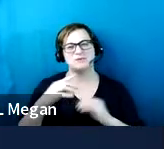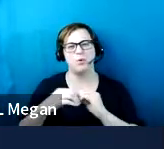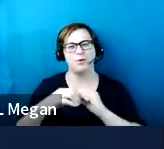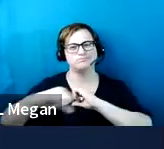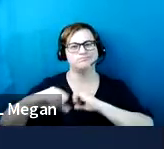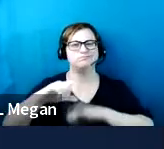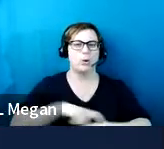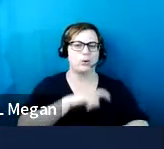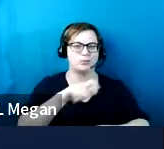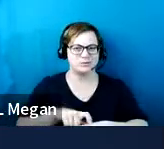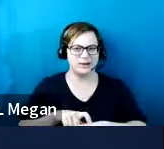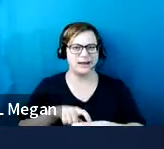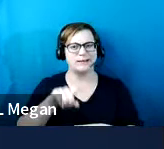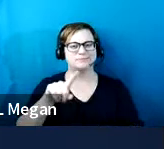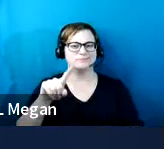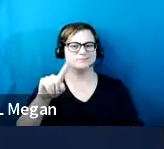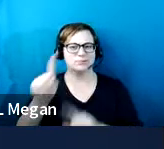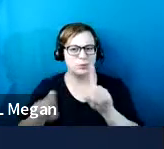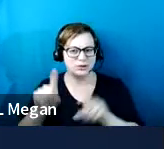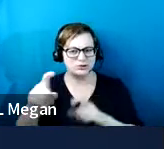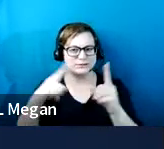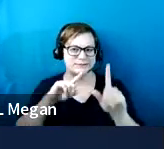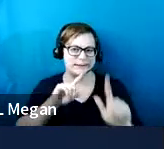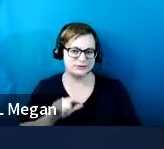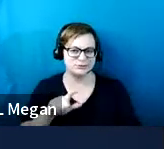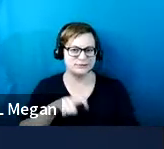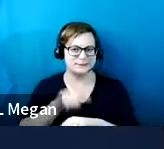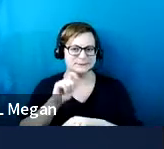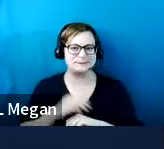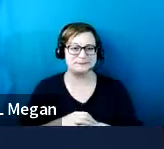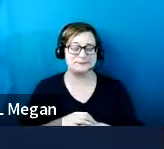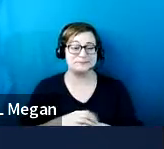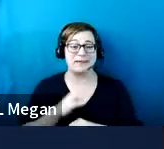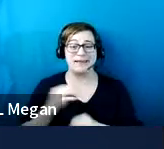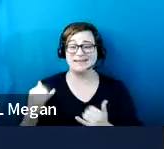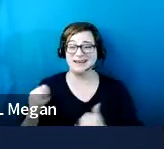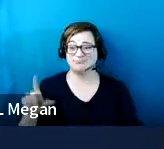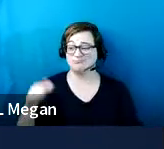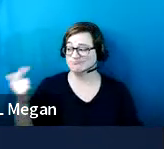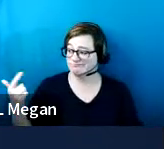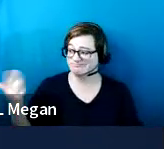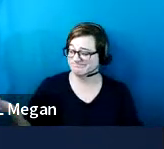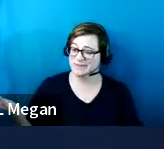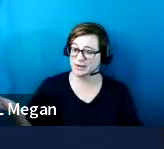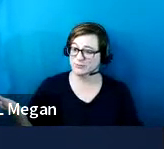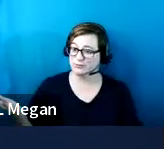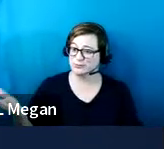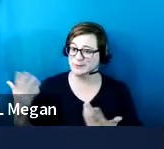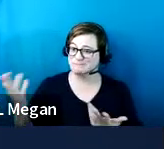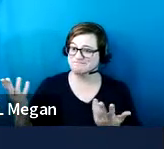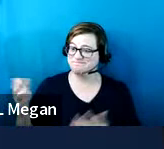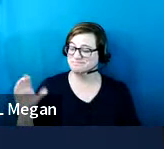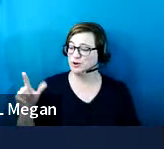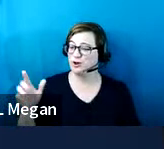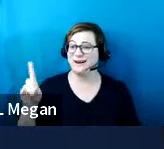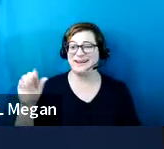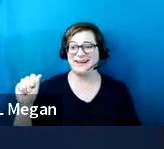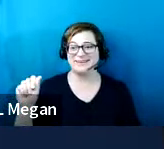period. So be prepared for that. So, and I'll turn it over back over to, uh, uh, Claudia.